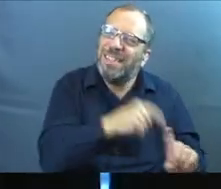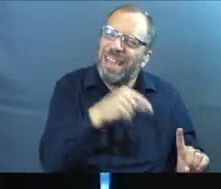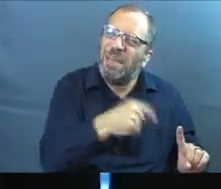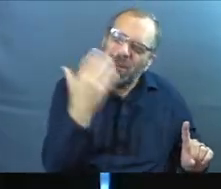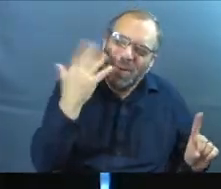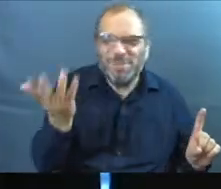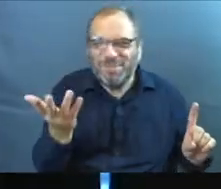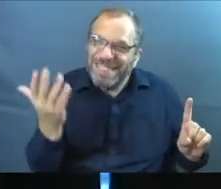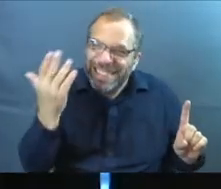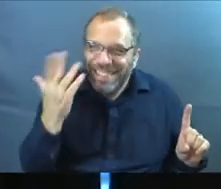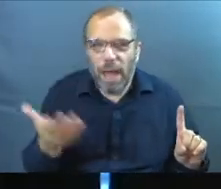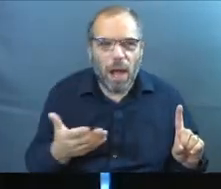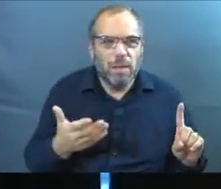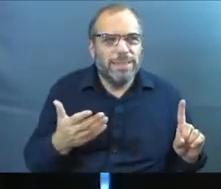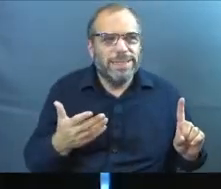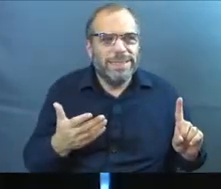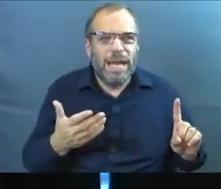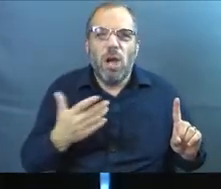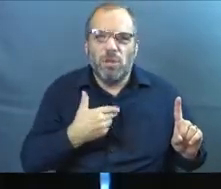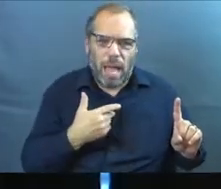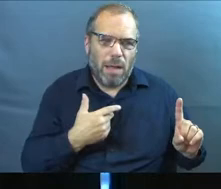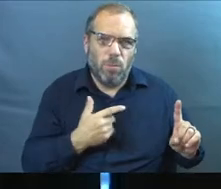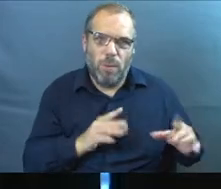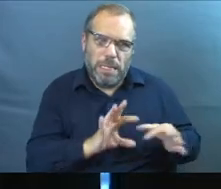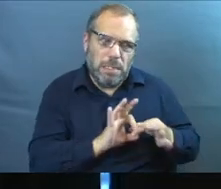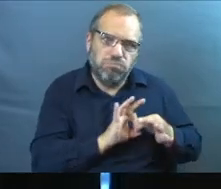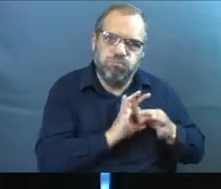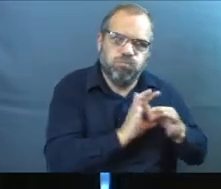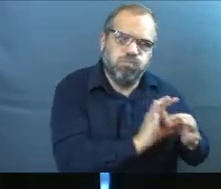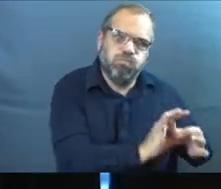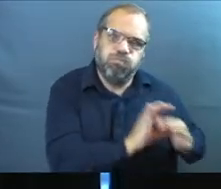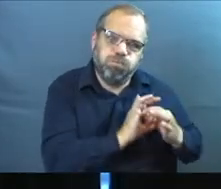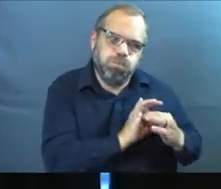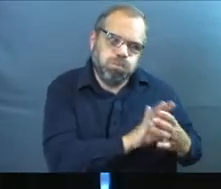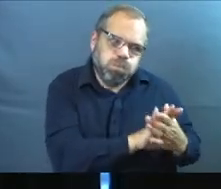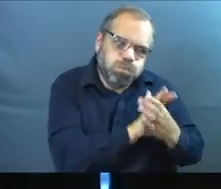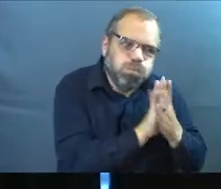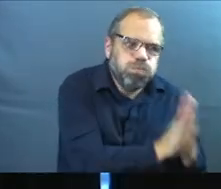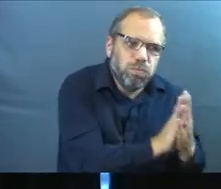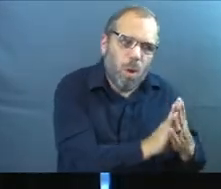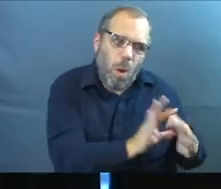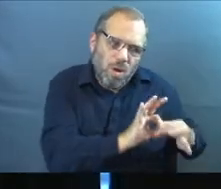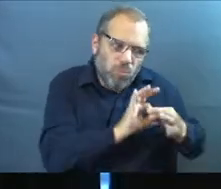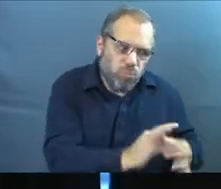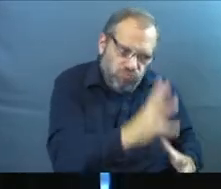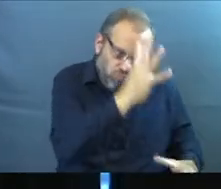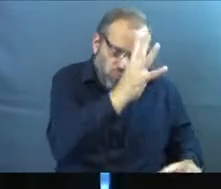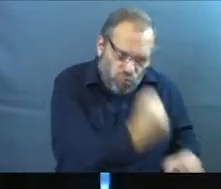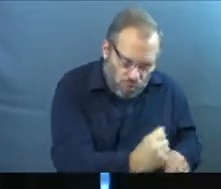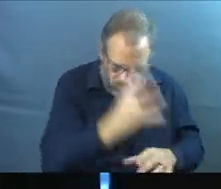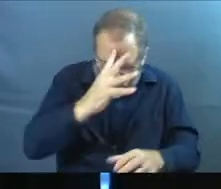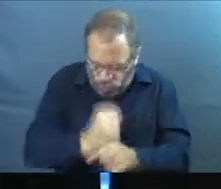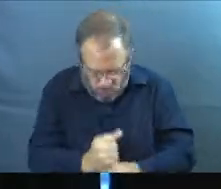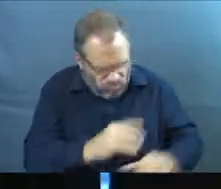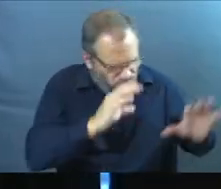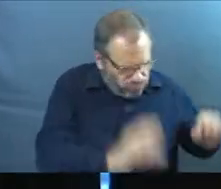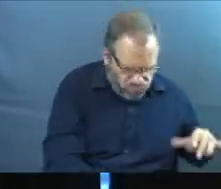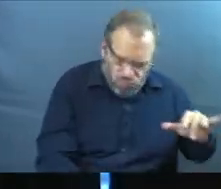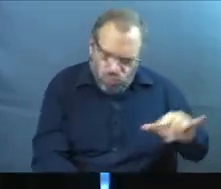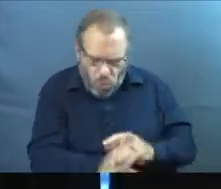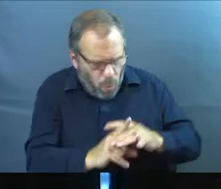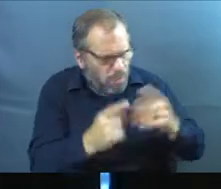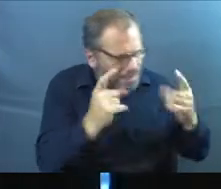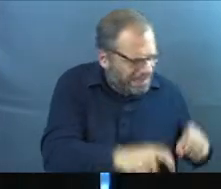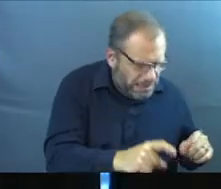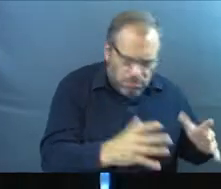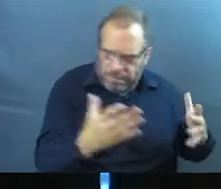long time, you probably get closer to them, right? Like you connect with them better. You begin to trust each other more. You show up when